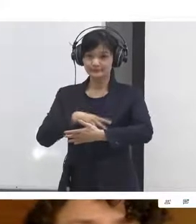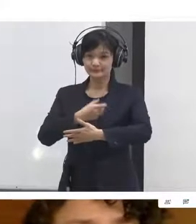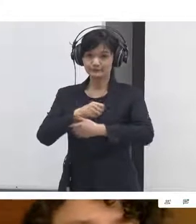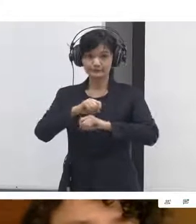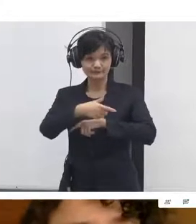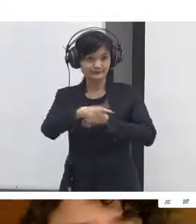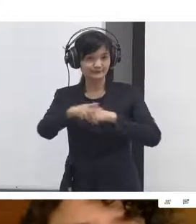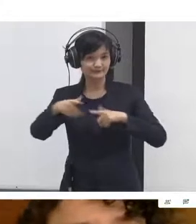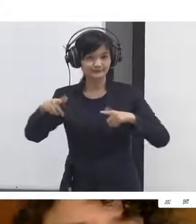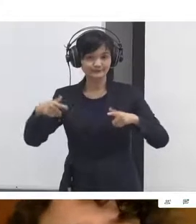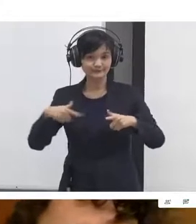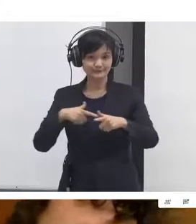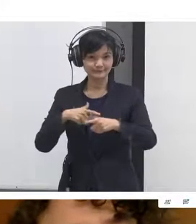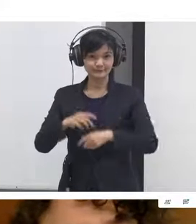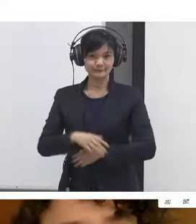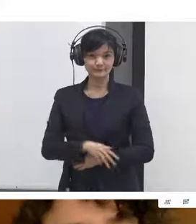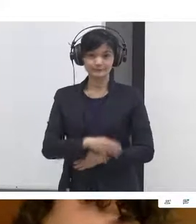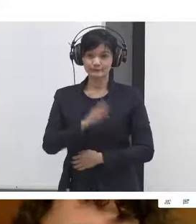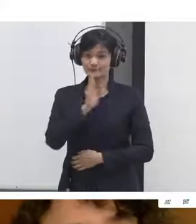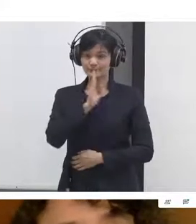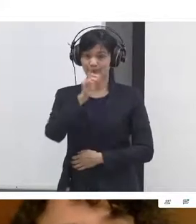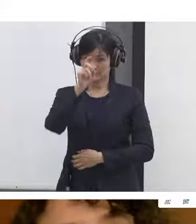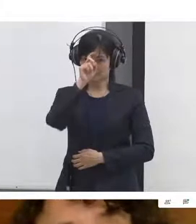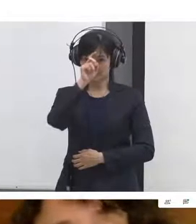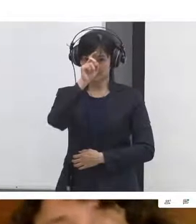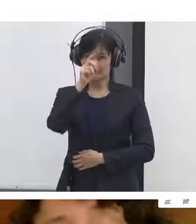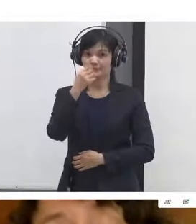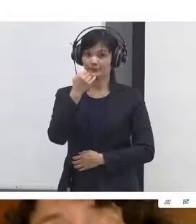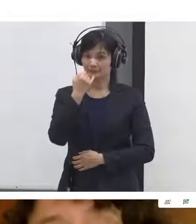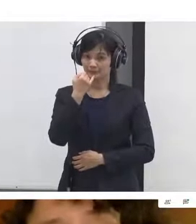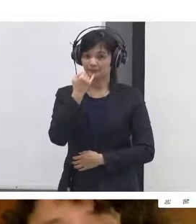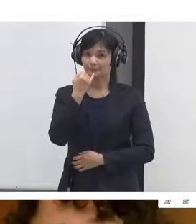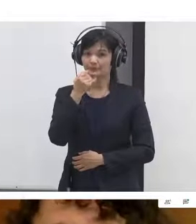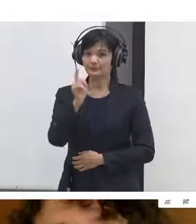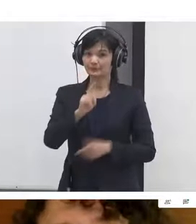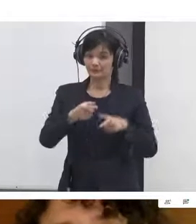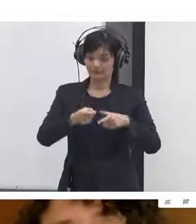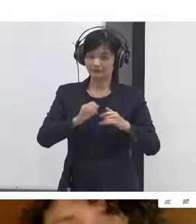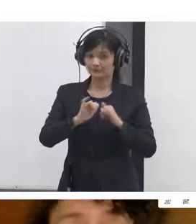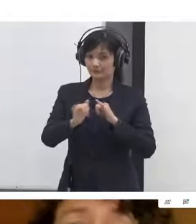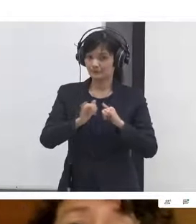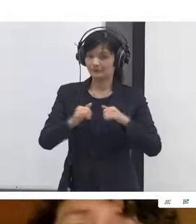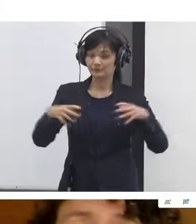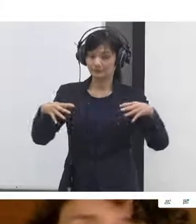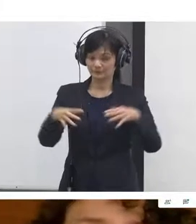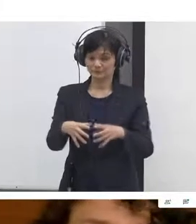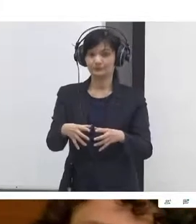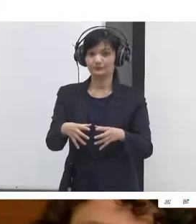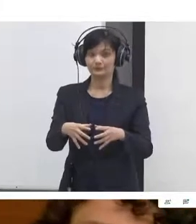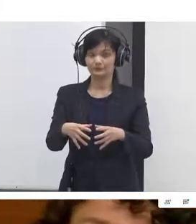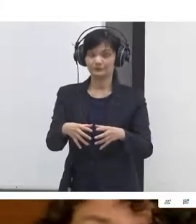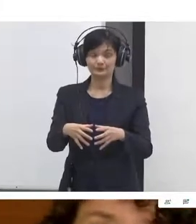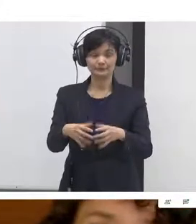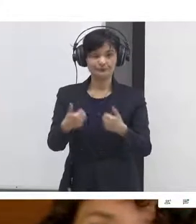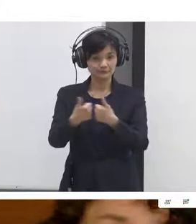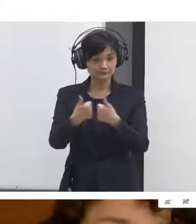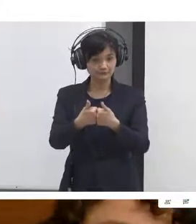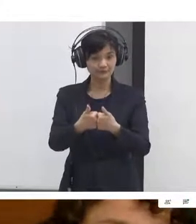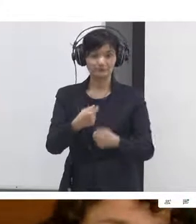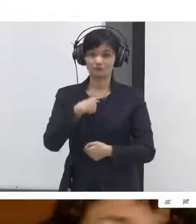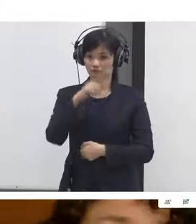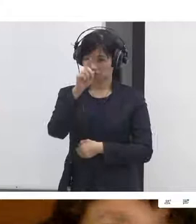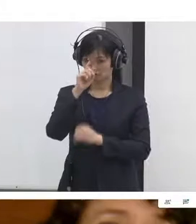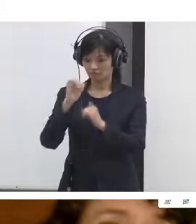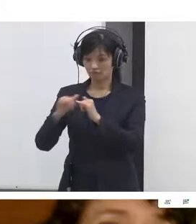a citizens assembly that looks like the entire society and so for New York